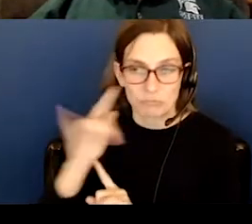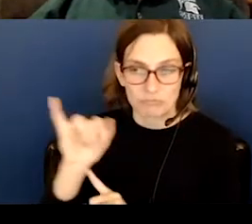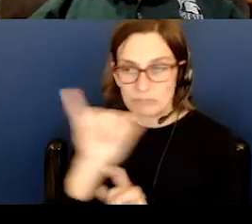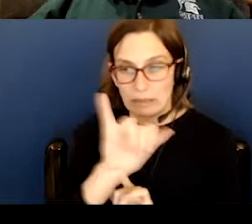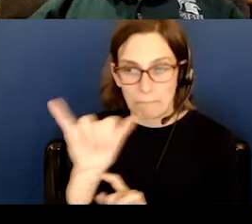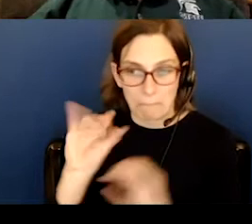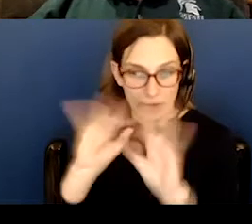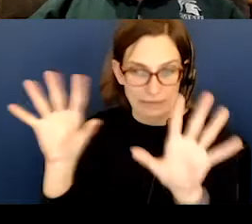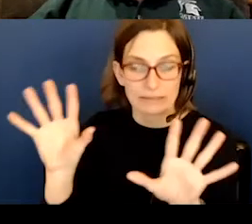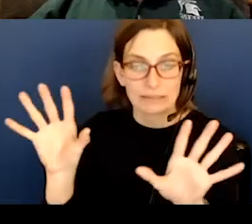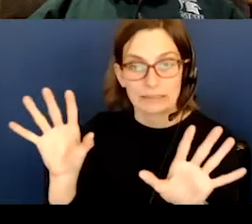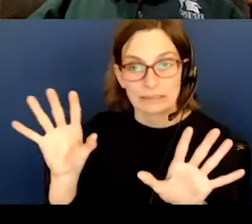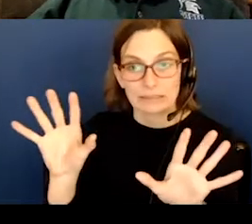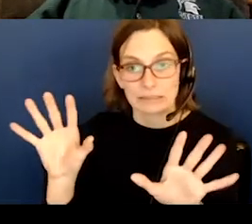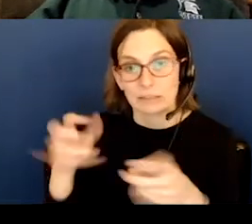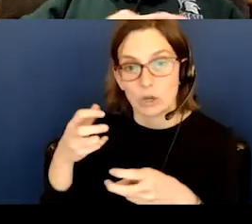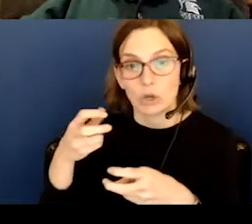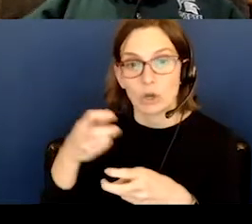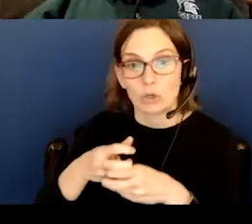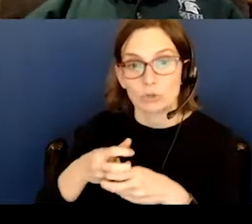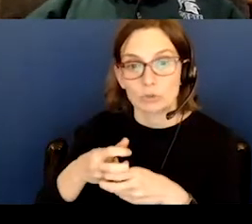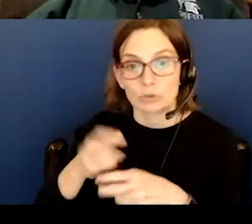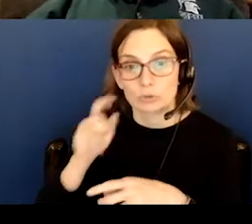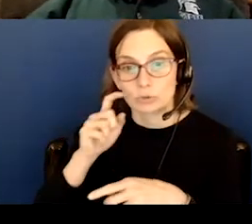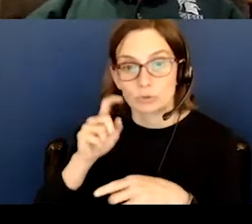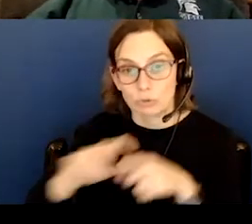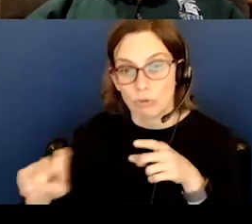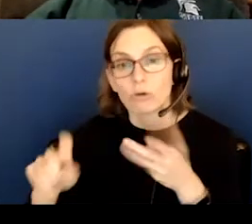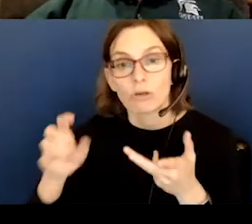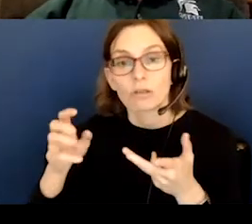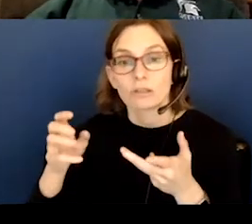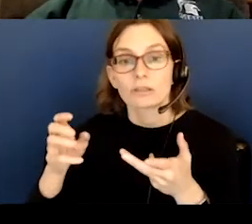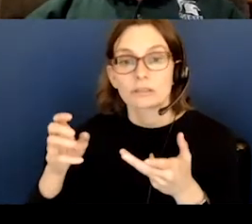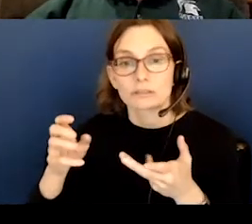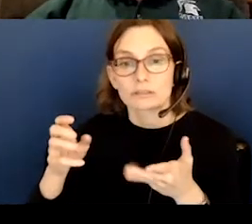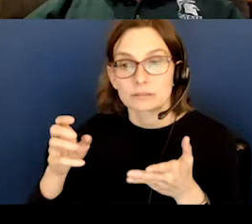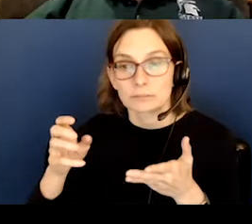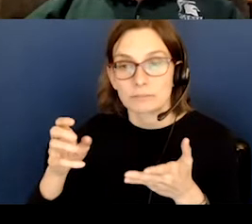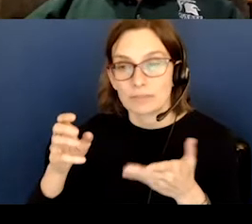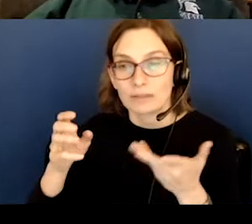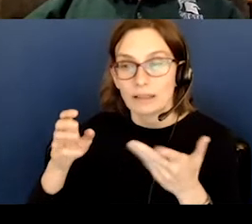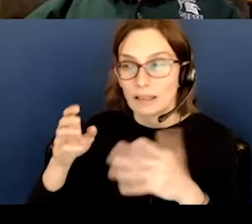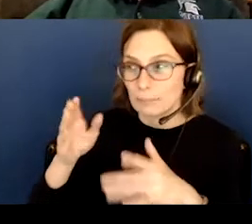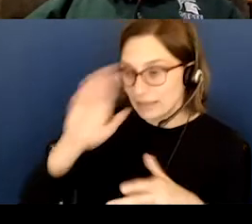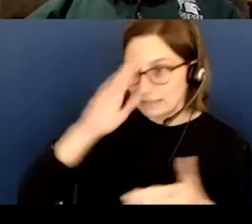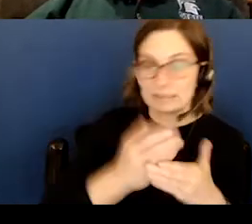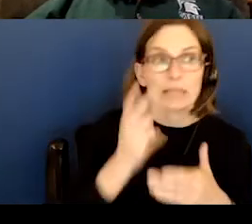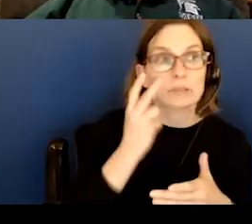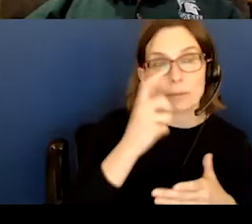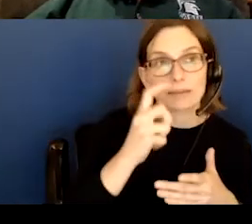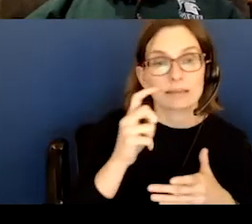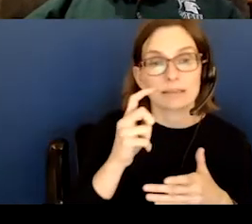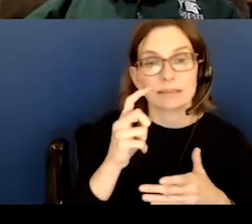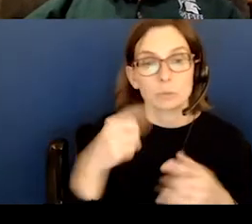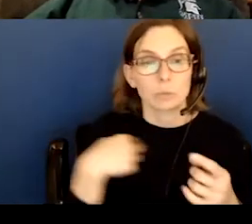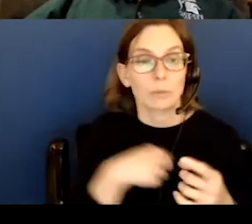hard to call. I did not see the fireball. My son did because we were facing in opposite directions, but I guess I trust his